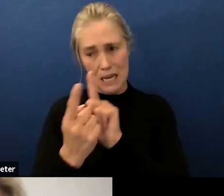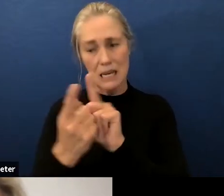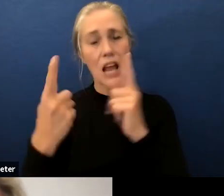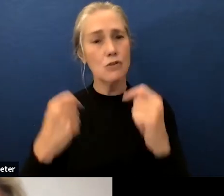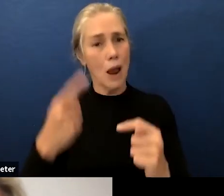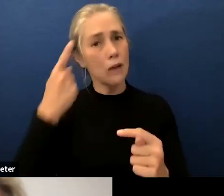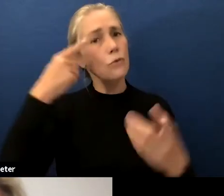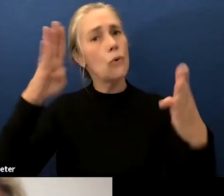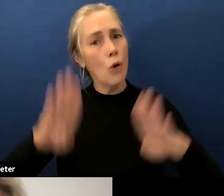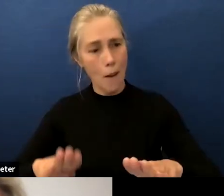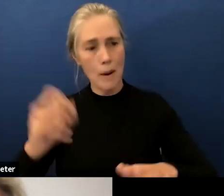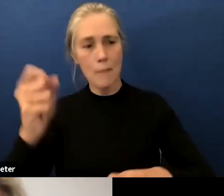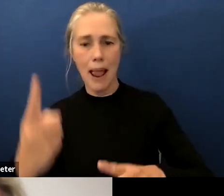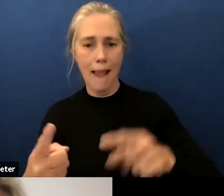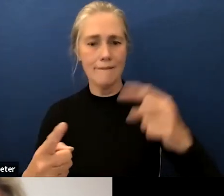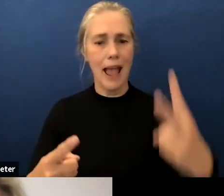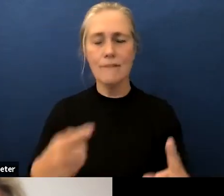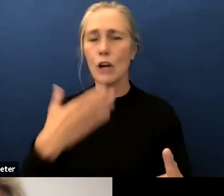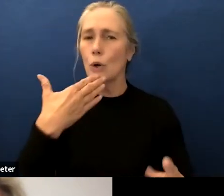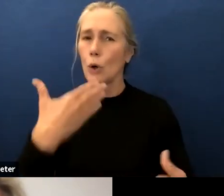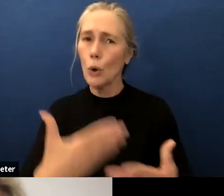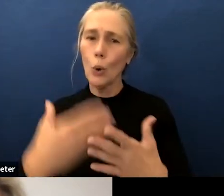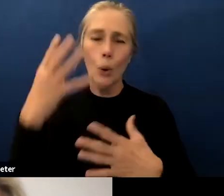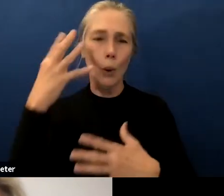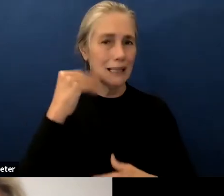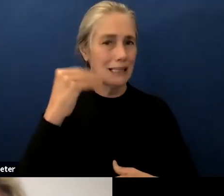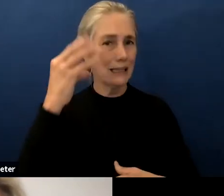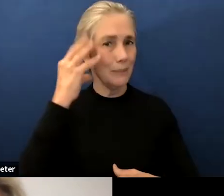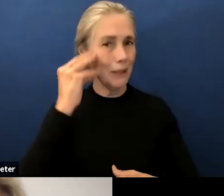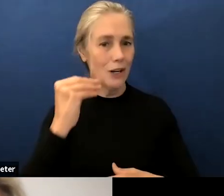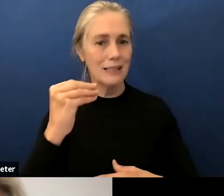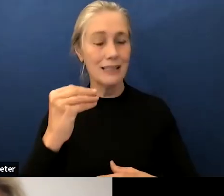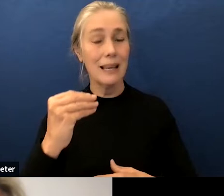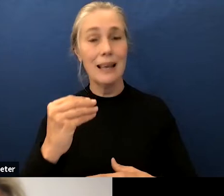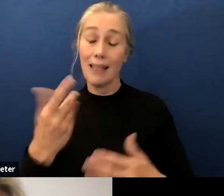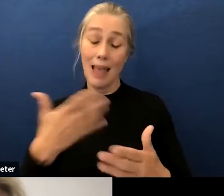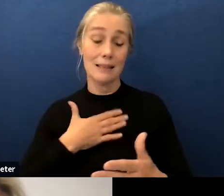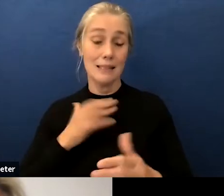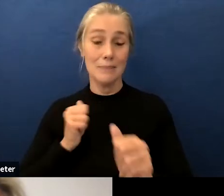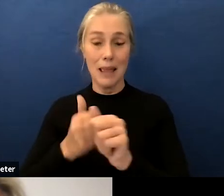so that was a great experience and that's all for my update